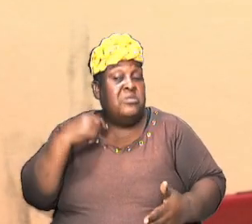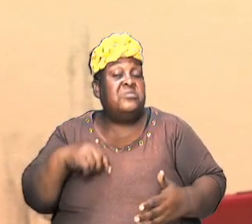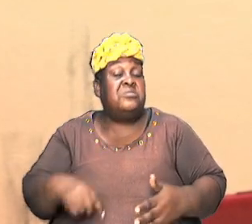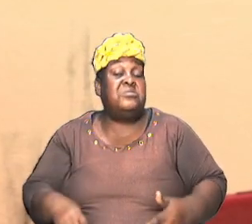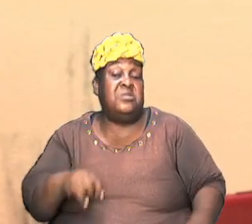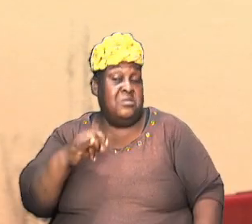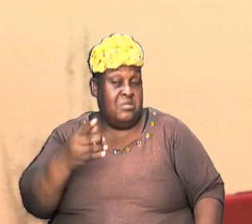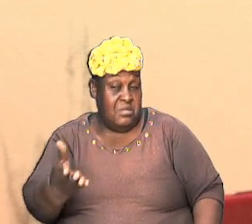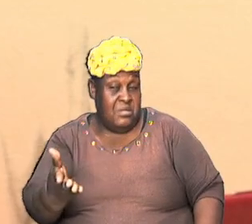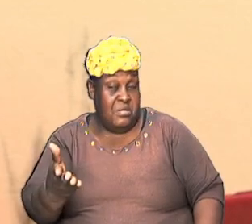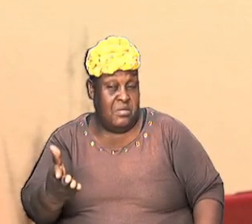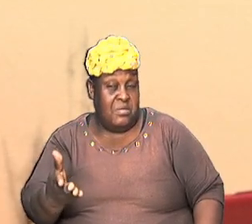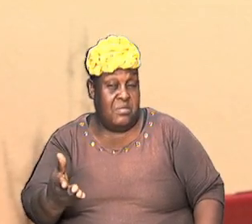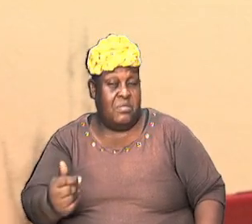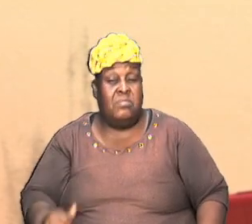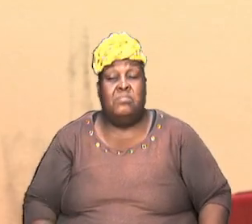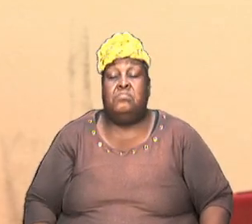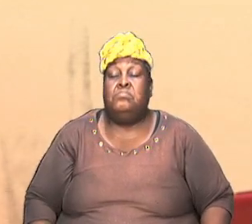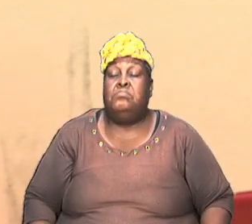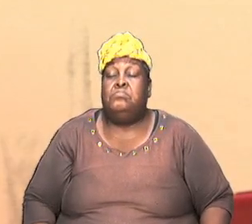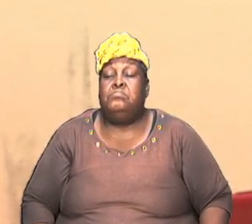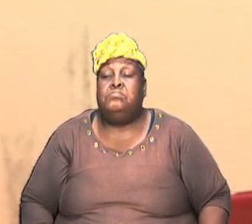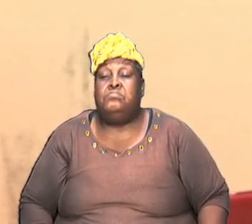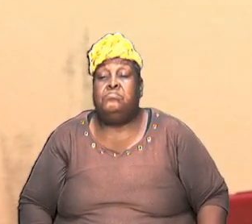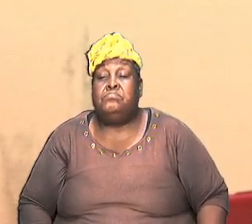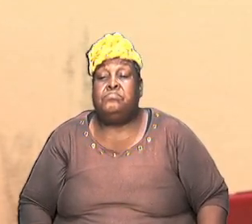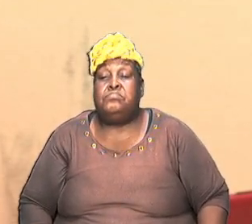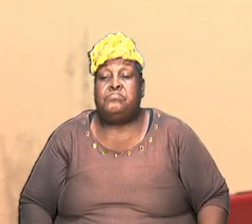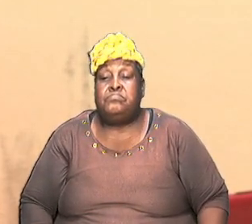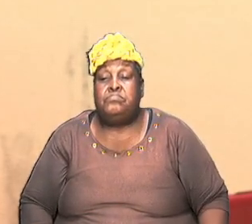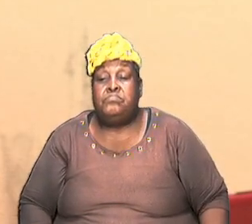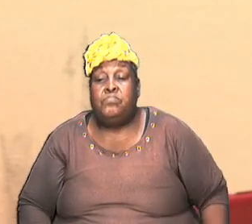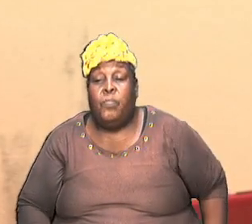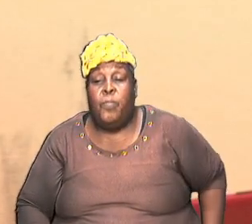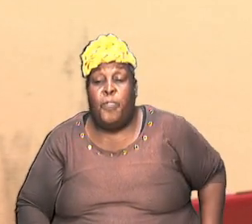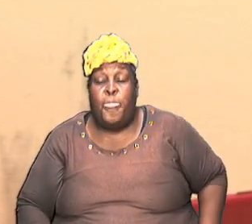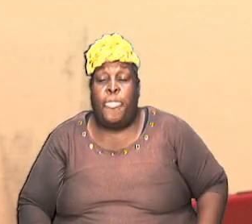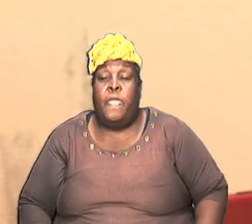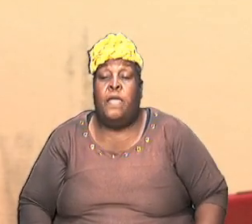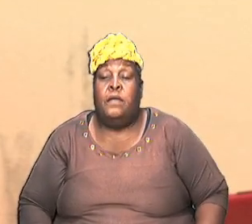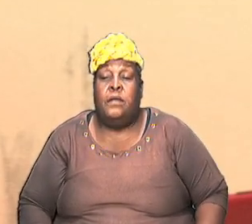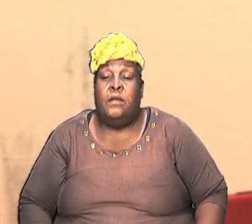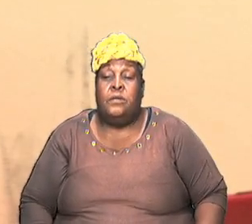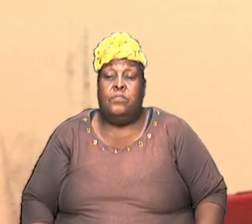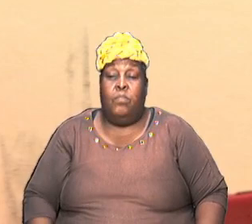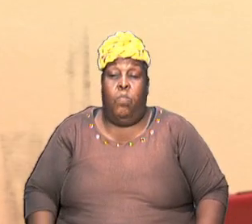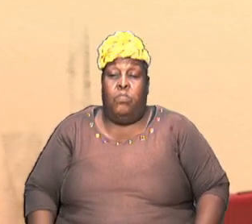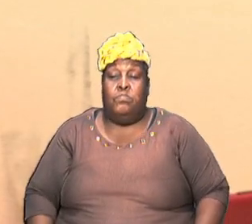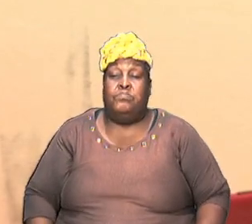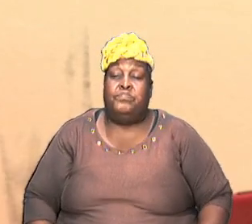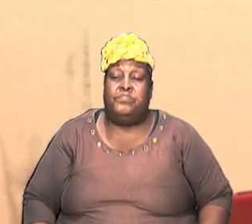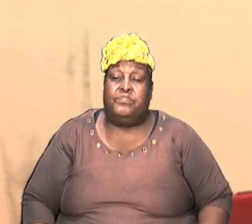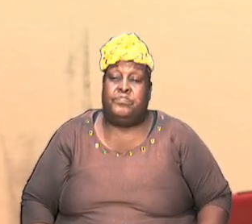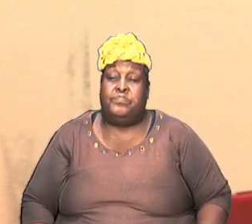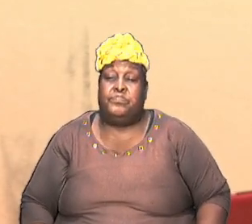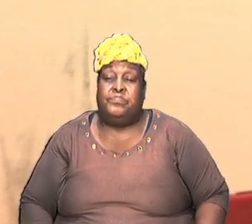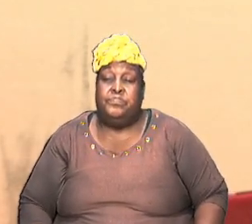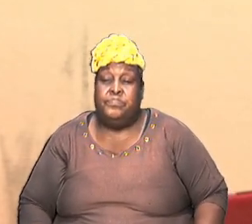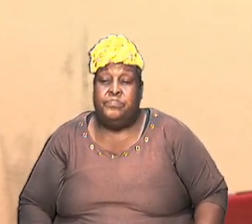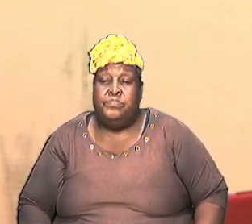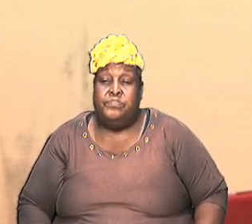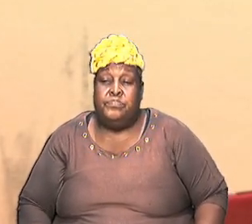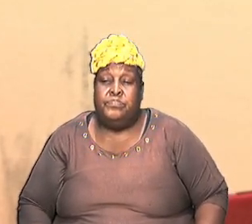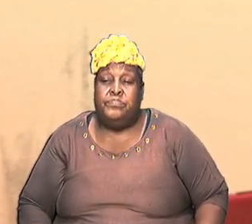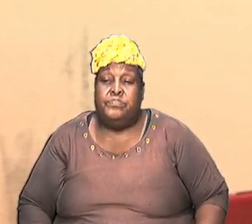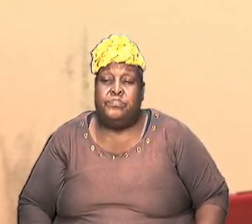so we're seeing where God is showing us something let us turn to the book of Genesis chapter number 14 brothers and sisters and we're going to read